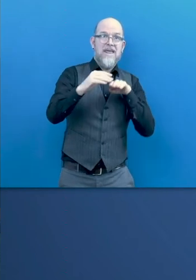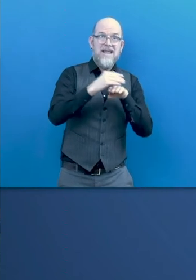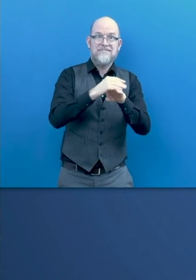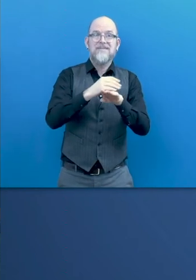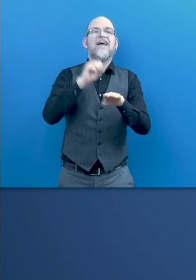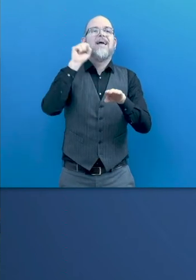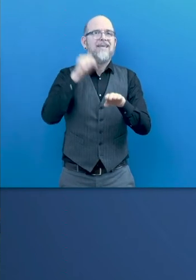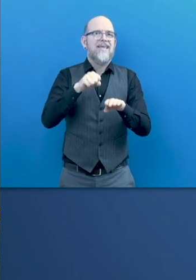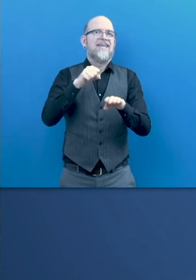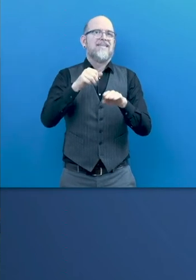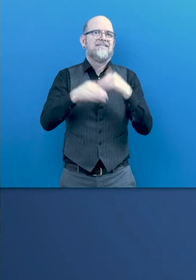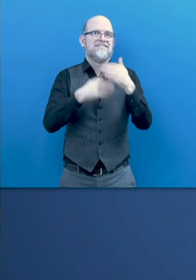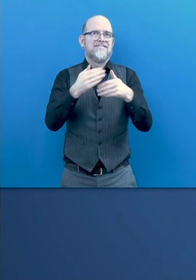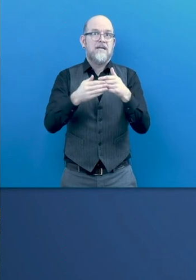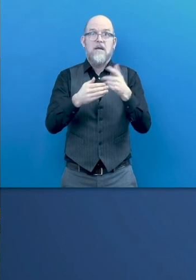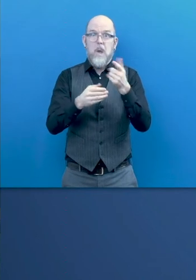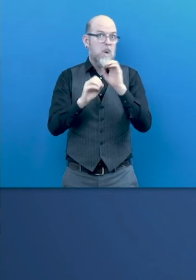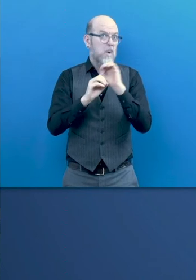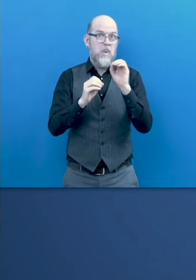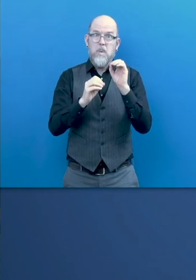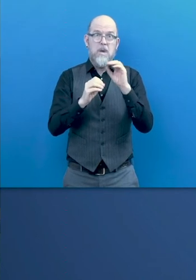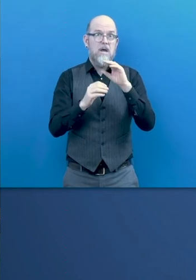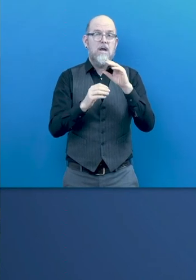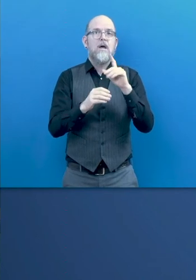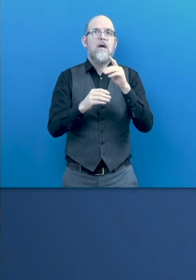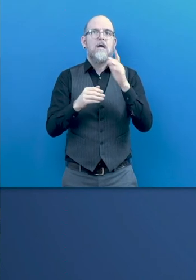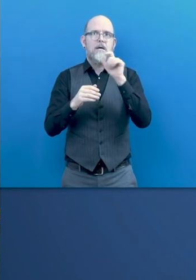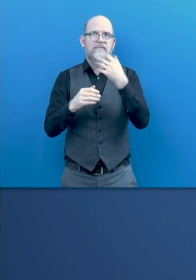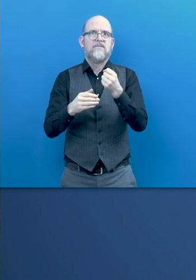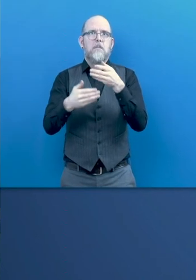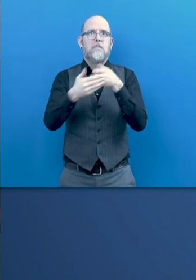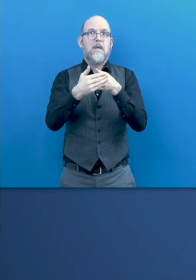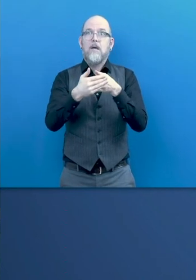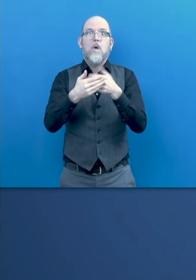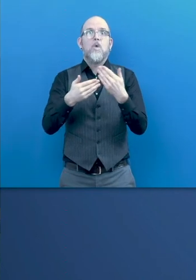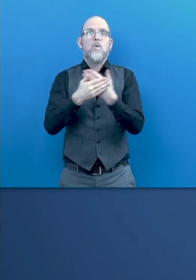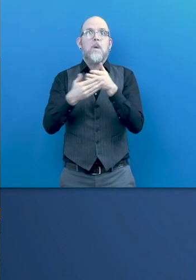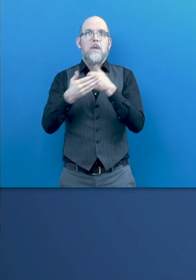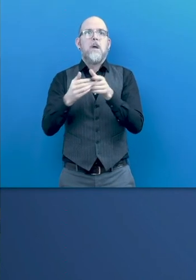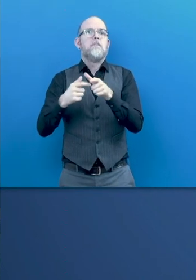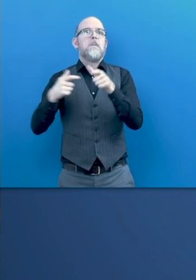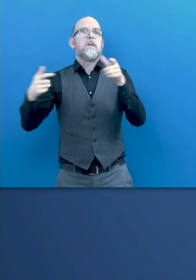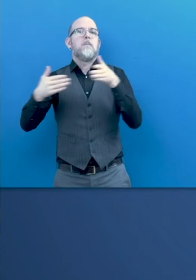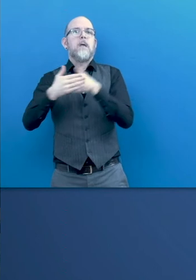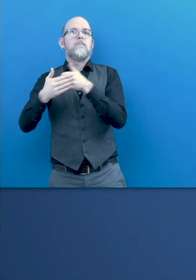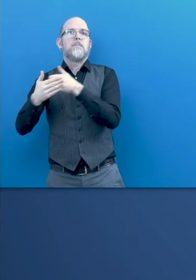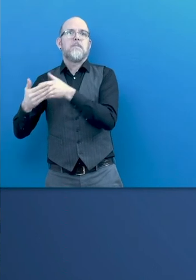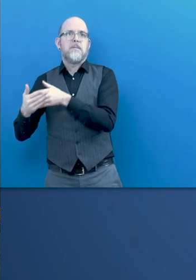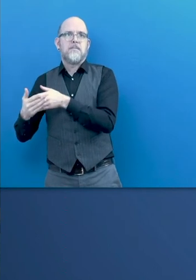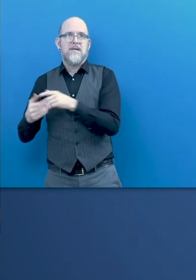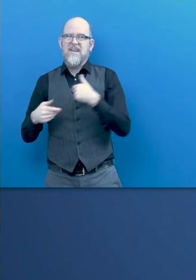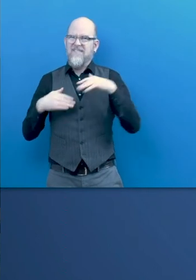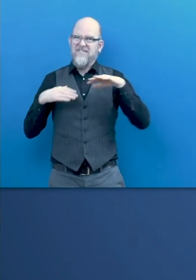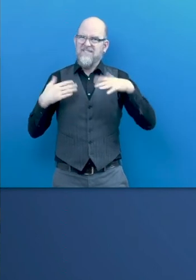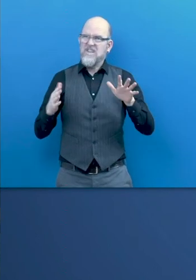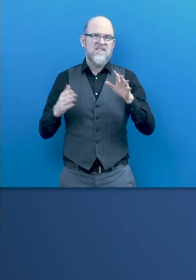one more, it will be an obstacle like most avoidable from the beginning and without a